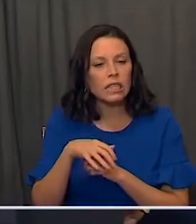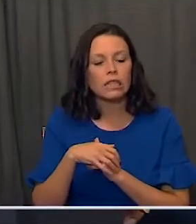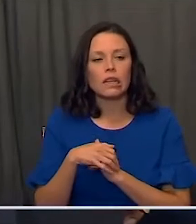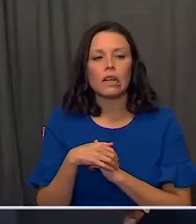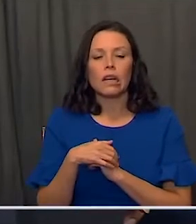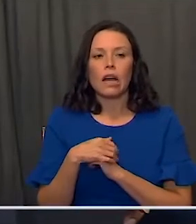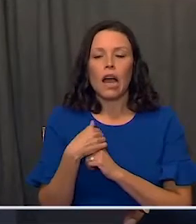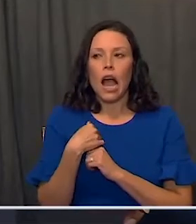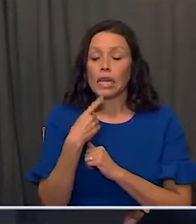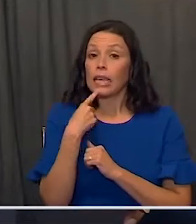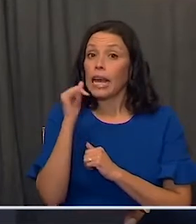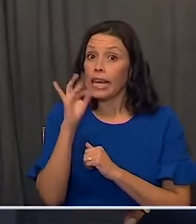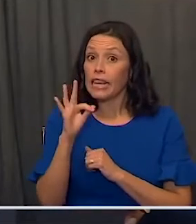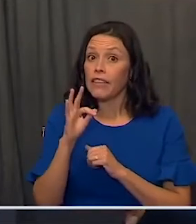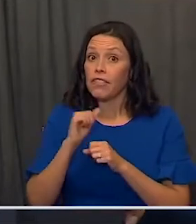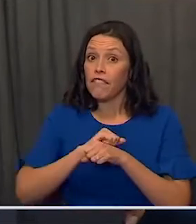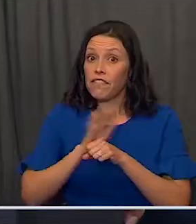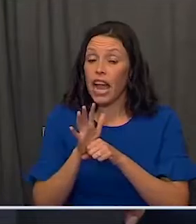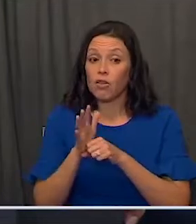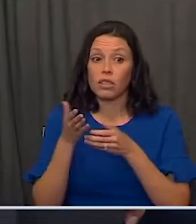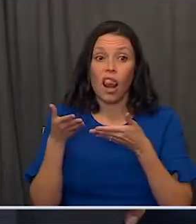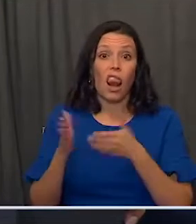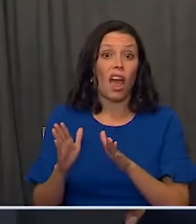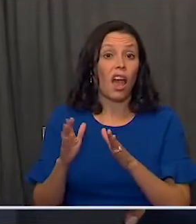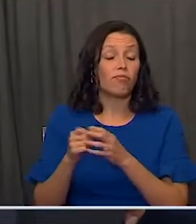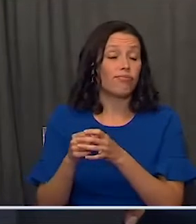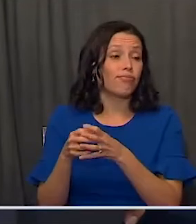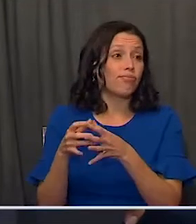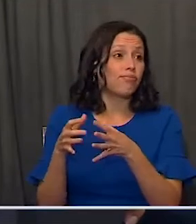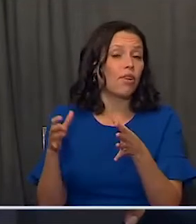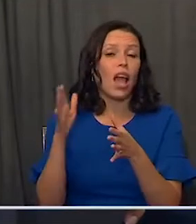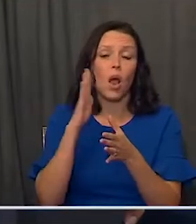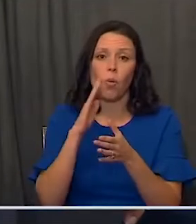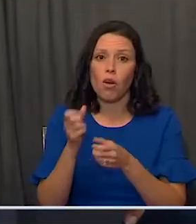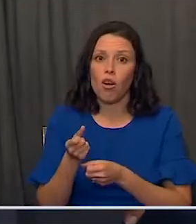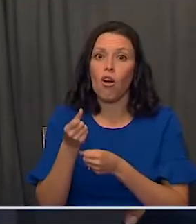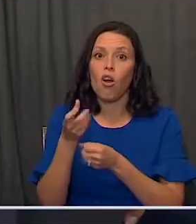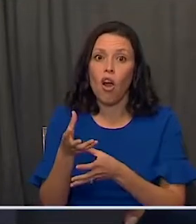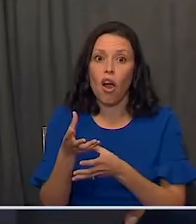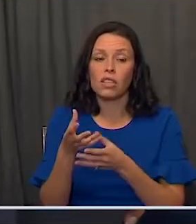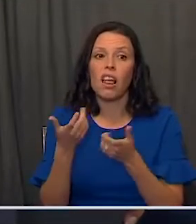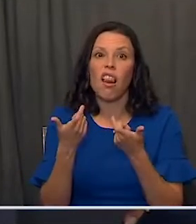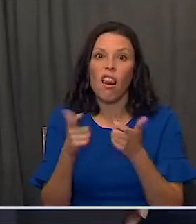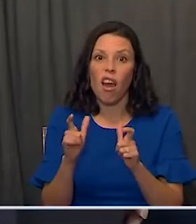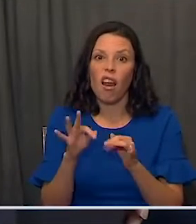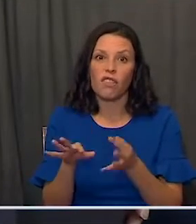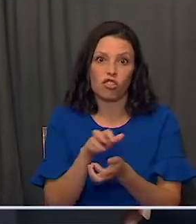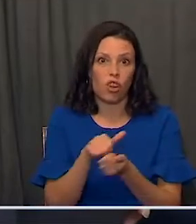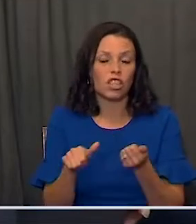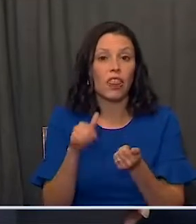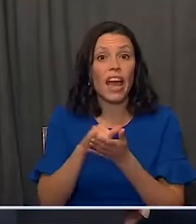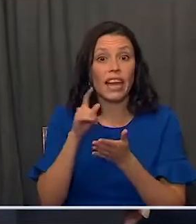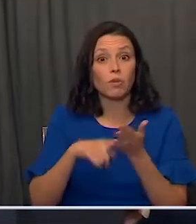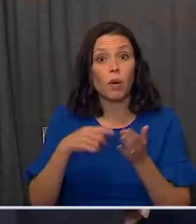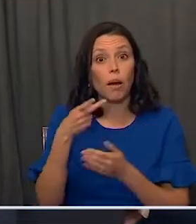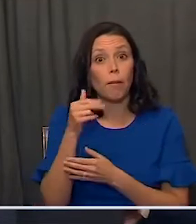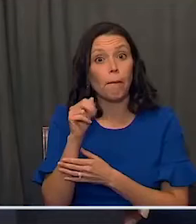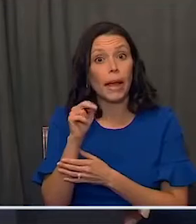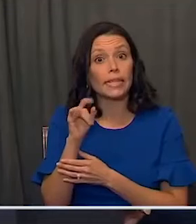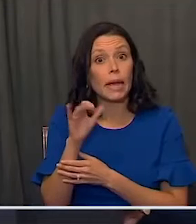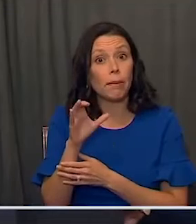And I said that if the virus was left to its own devices, it would cause a considerable degree of devastation because that's what pandemic